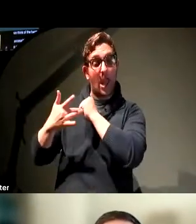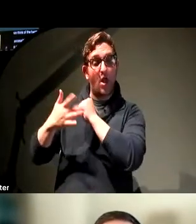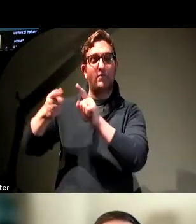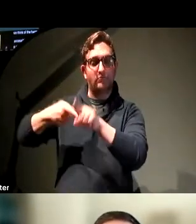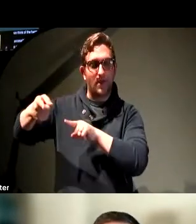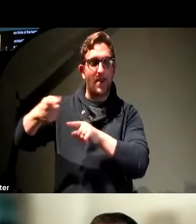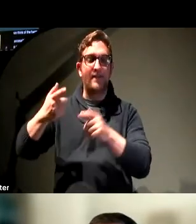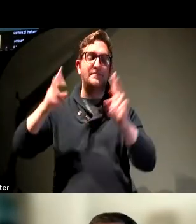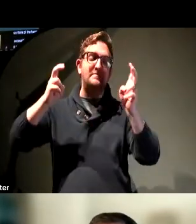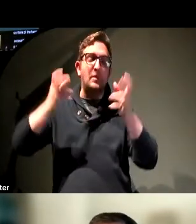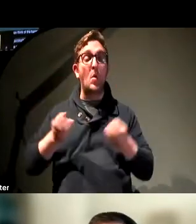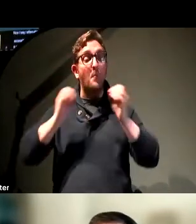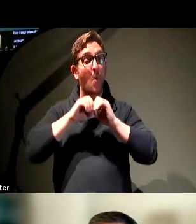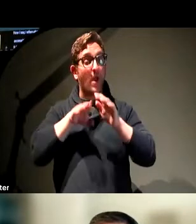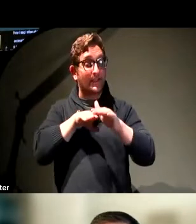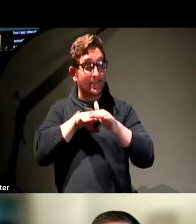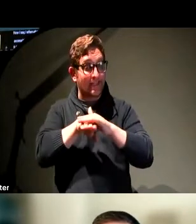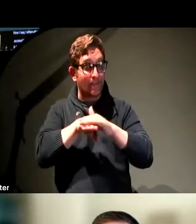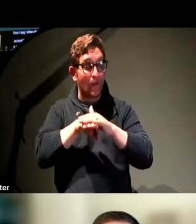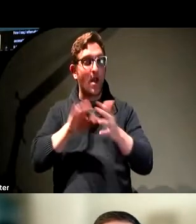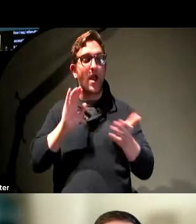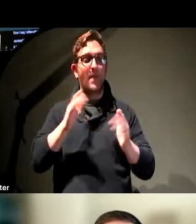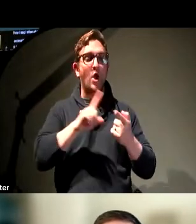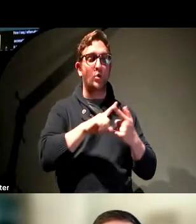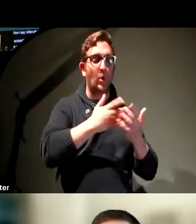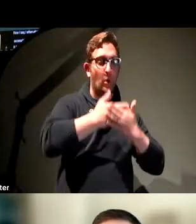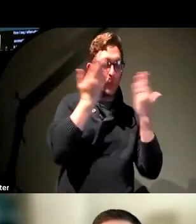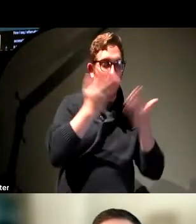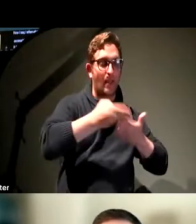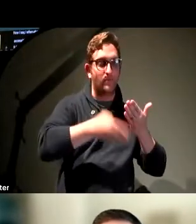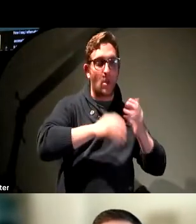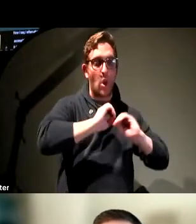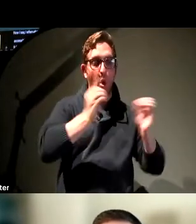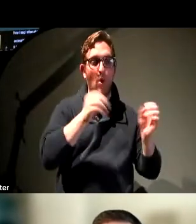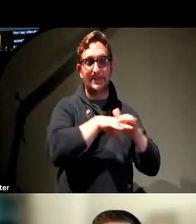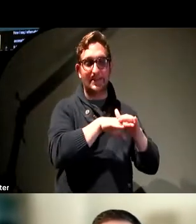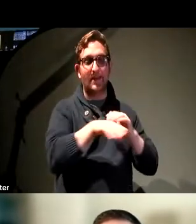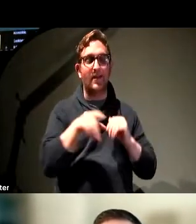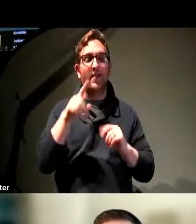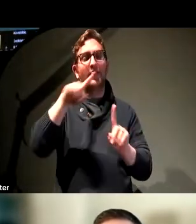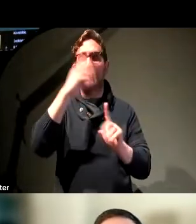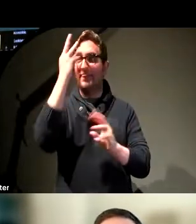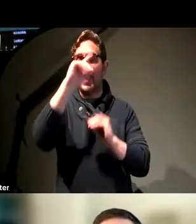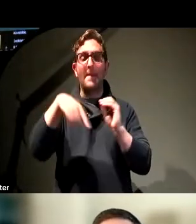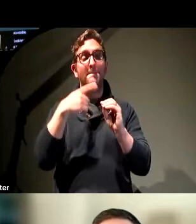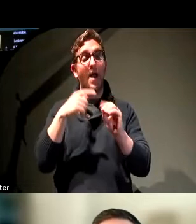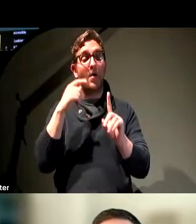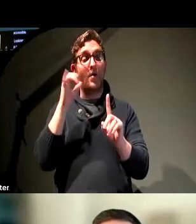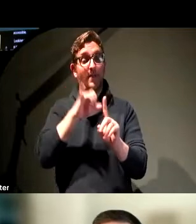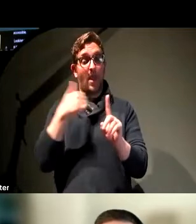accessibility as a thing that we will always work toward is maybe more helpful than thinking of it as a thing we're going to finish.